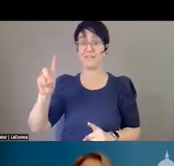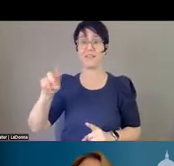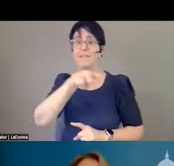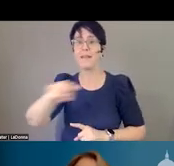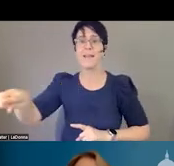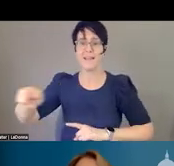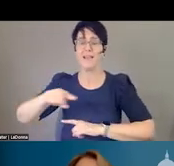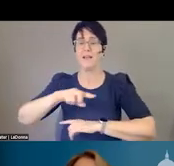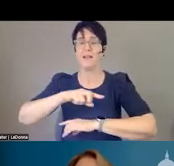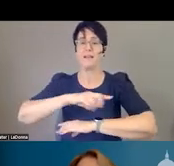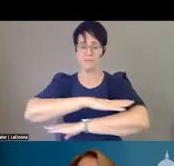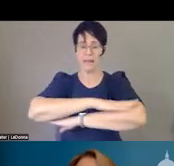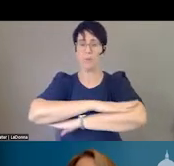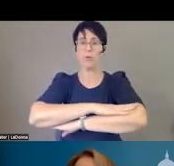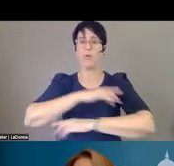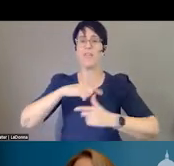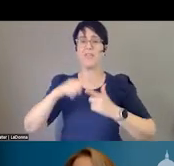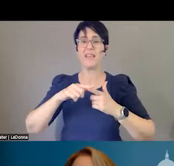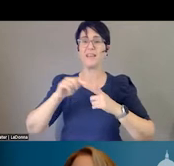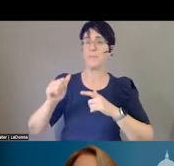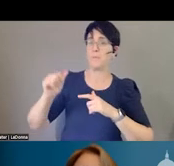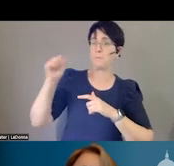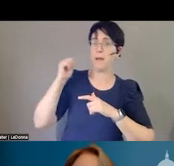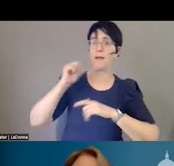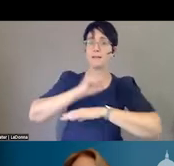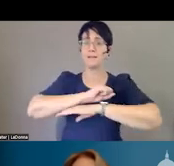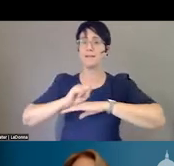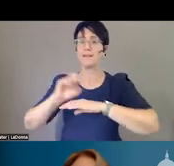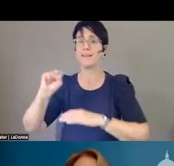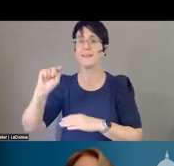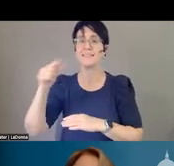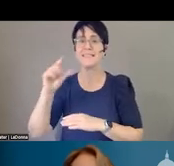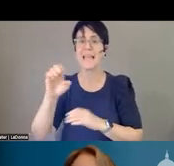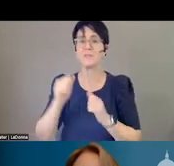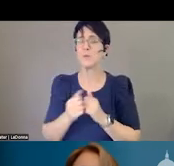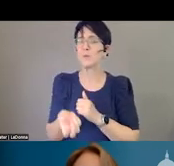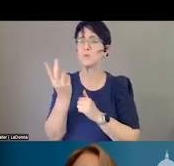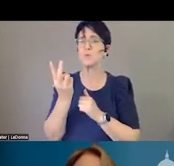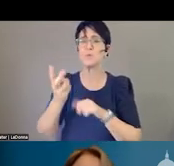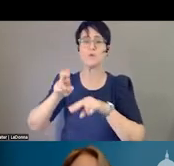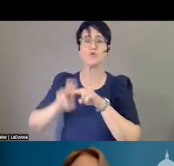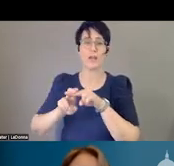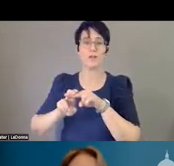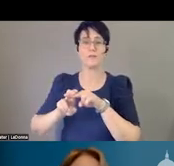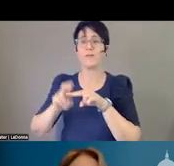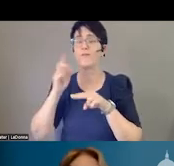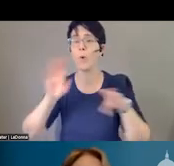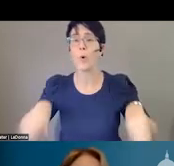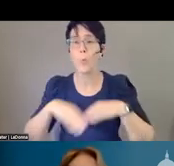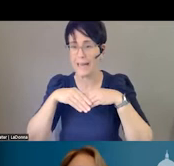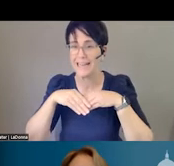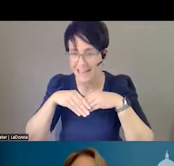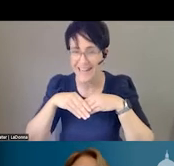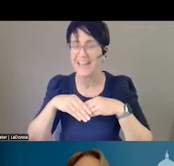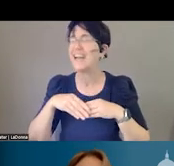curtains. And it had these two chairs. And it probably was for wedding parties. And I asked them if they'd sit in those chairs. And they're looking at me, like, why